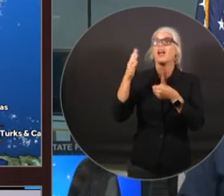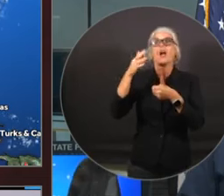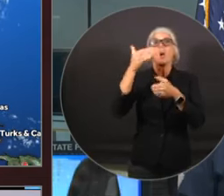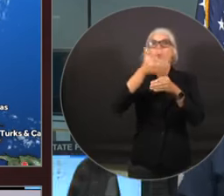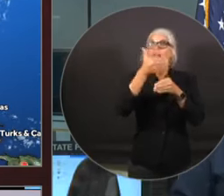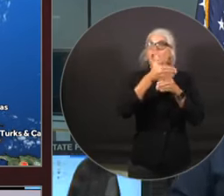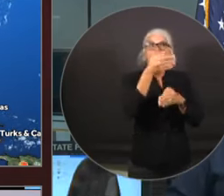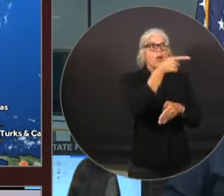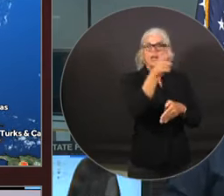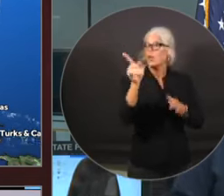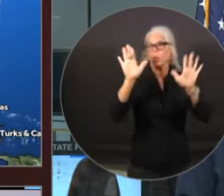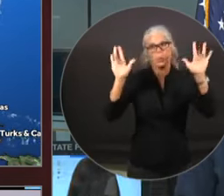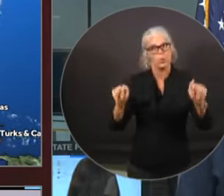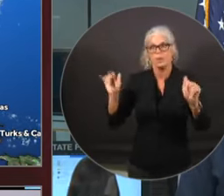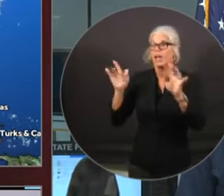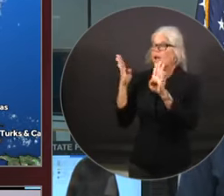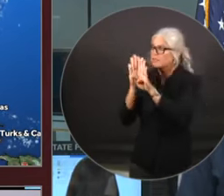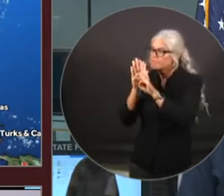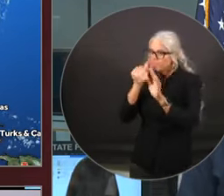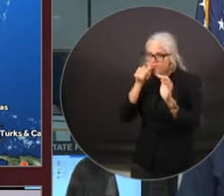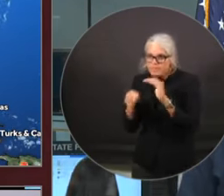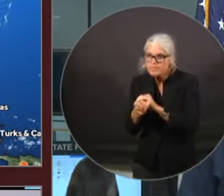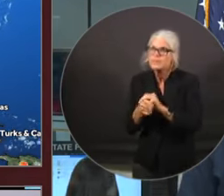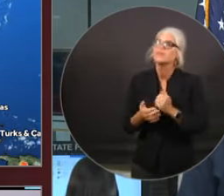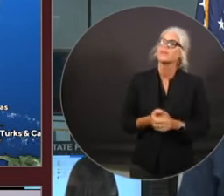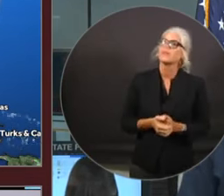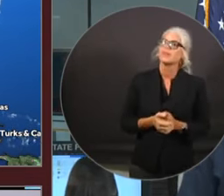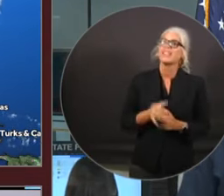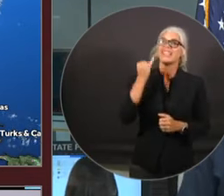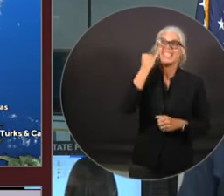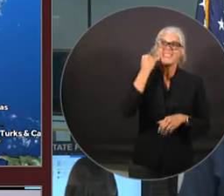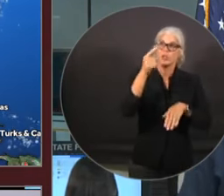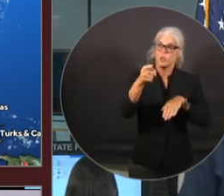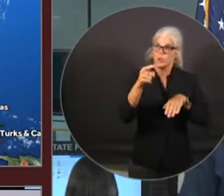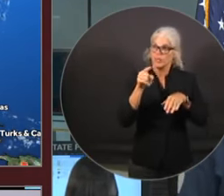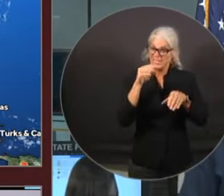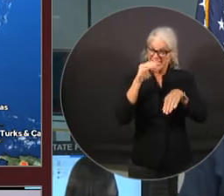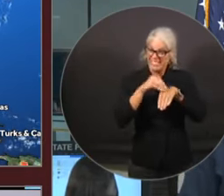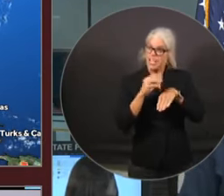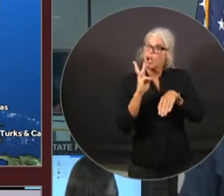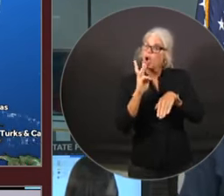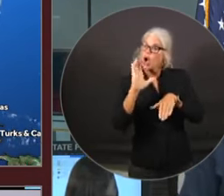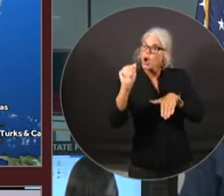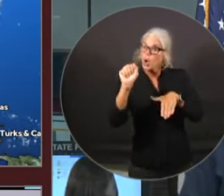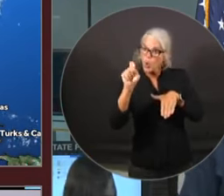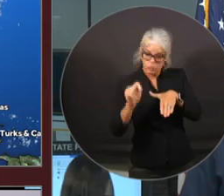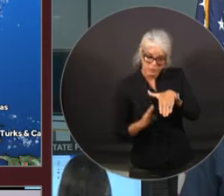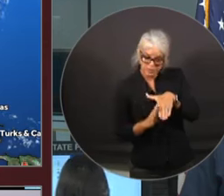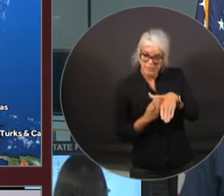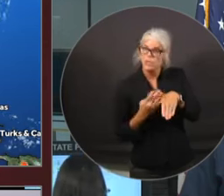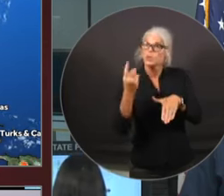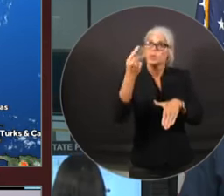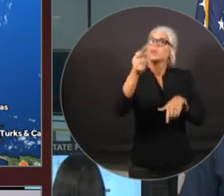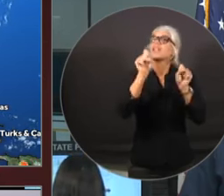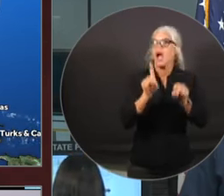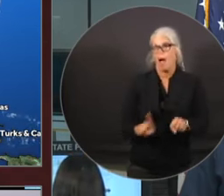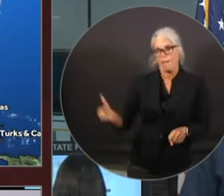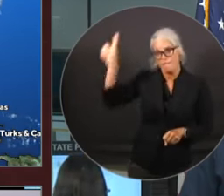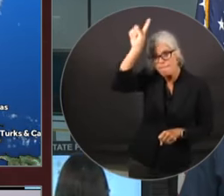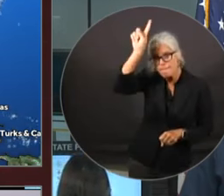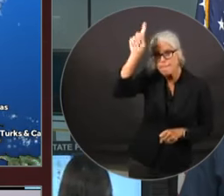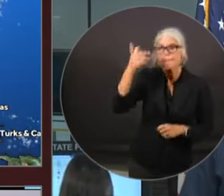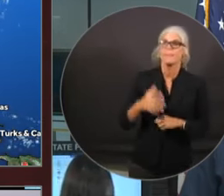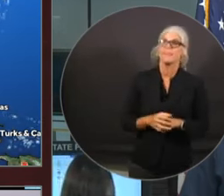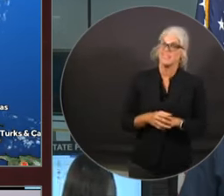If you're on the coast, you need to go ahead and move to the second floor. We are starting to see areas that may receive upwards of